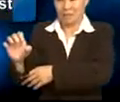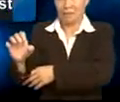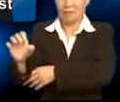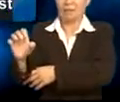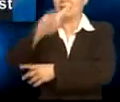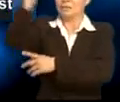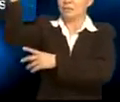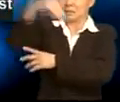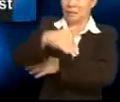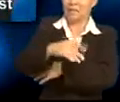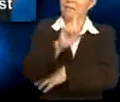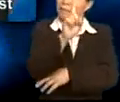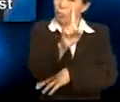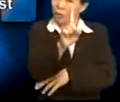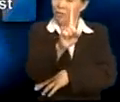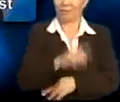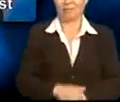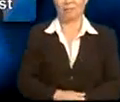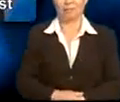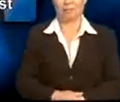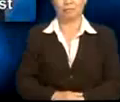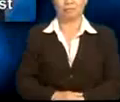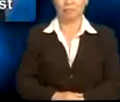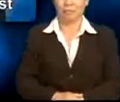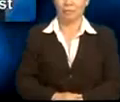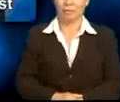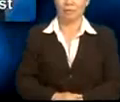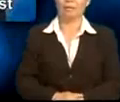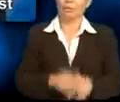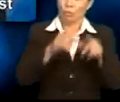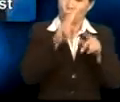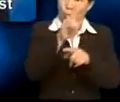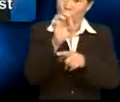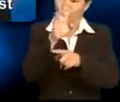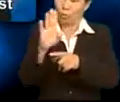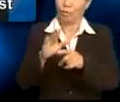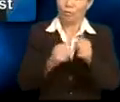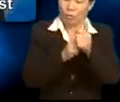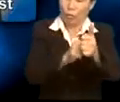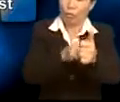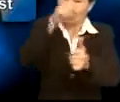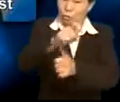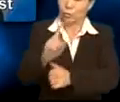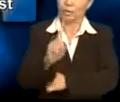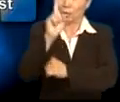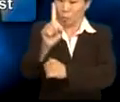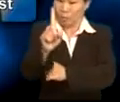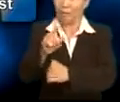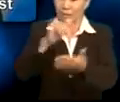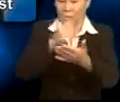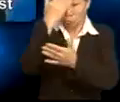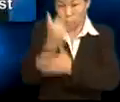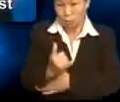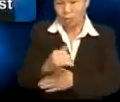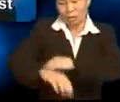sun is a singular, just one. So, the verb that follows it should be a singular. That's